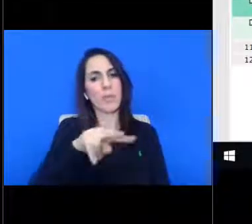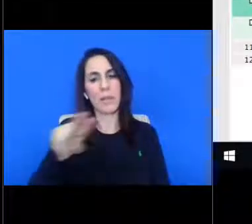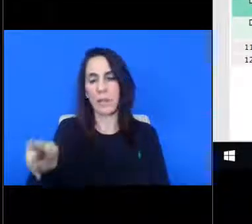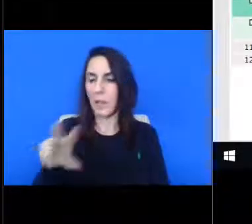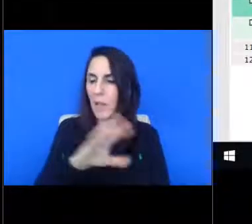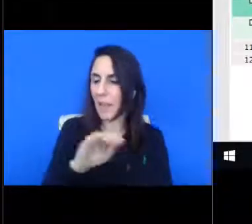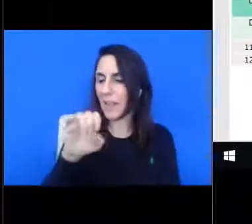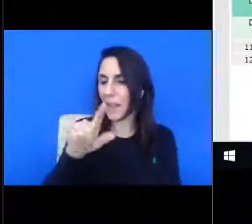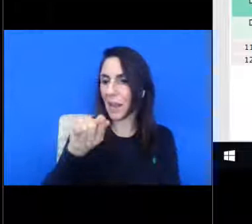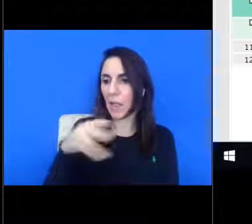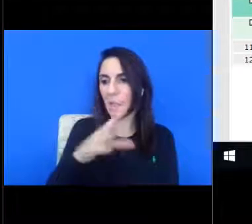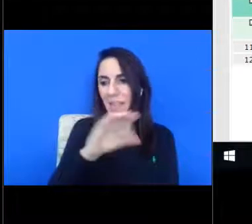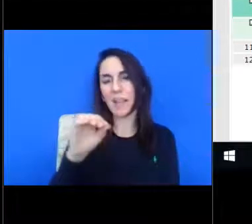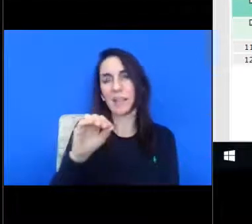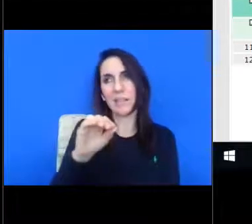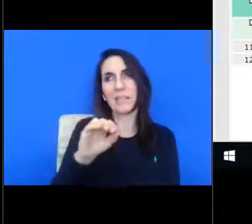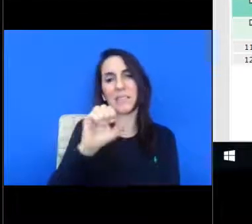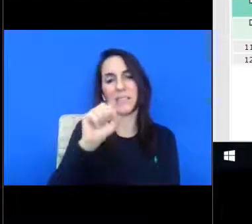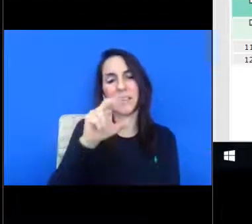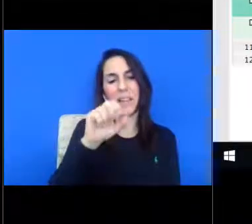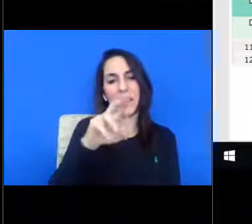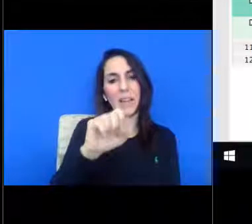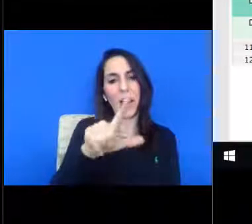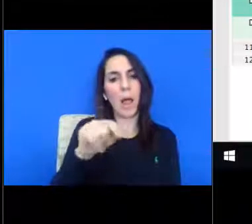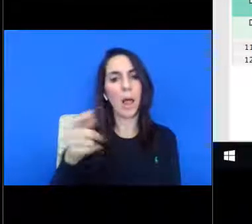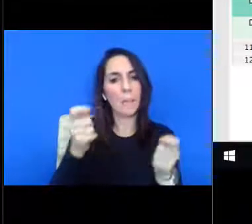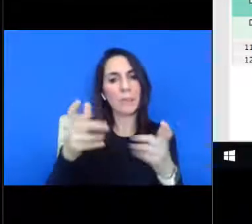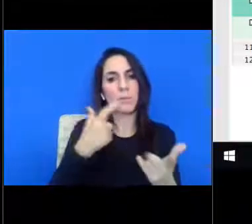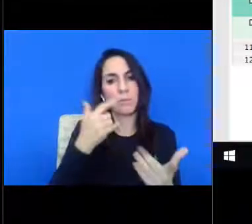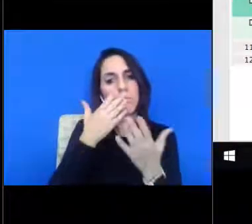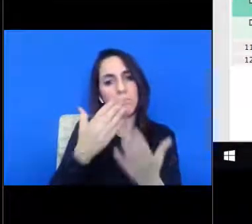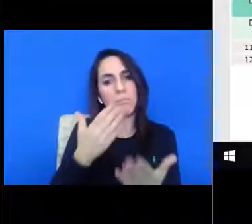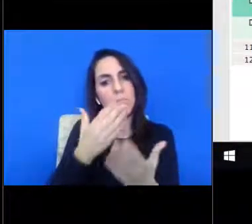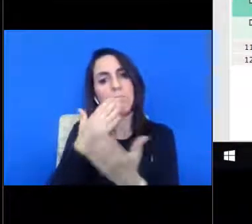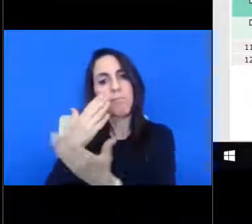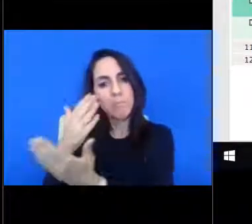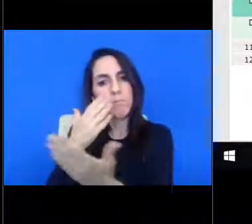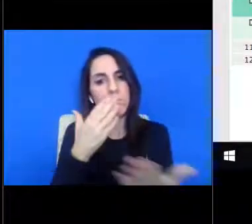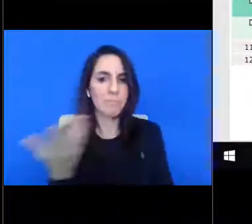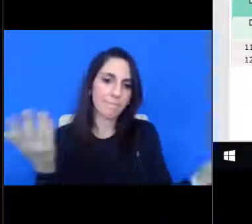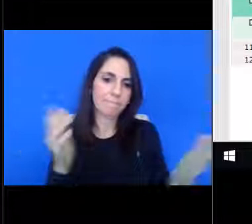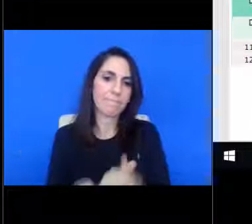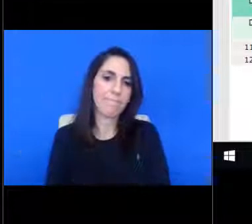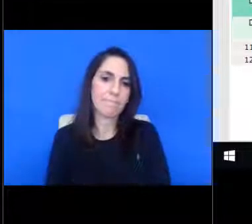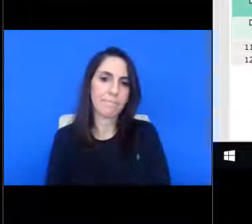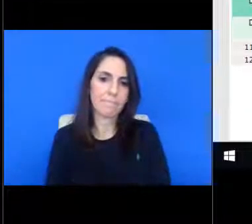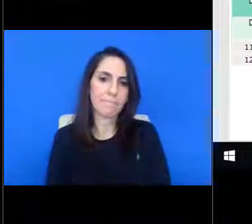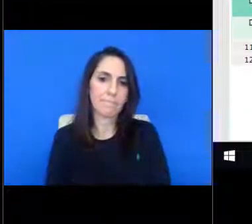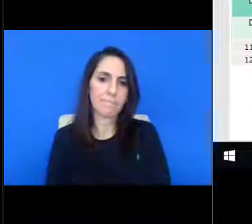and the rest of Centennial Management, they would like to thank all of you. They wrote down everyone's name, but I'll leave it at that. Thank you. Thank you, guys.